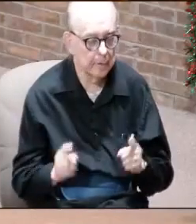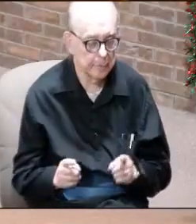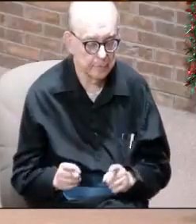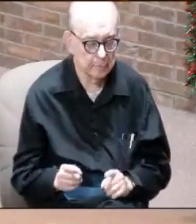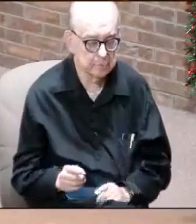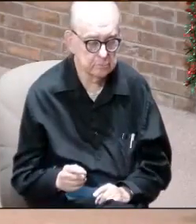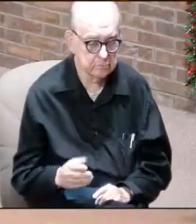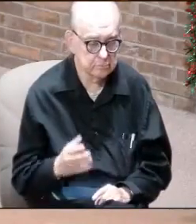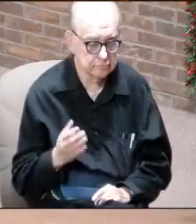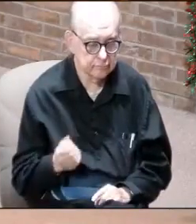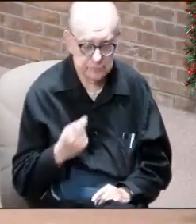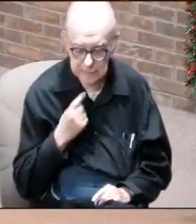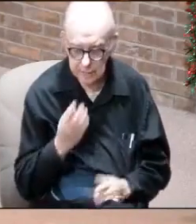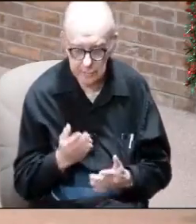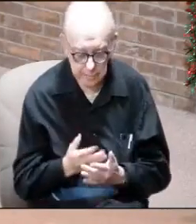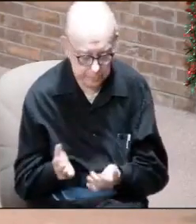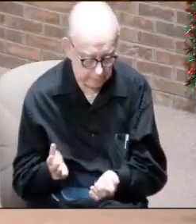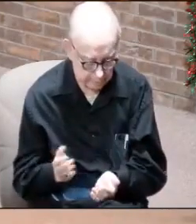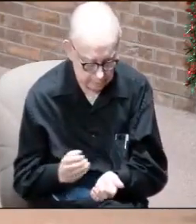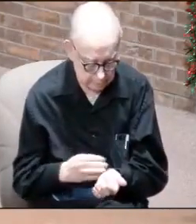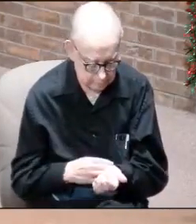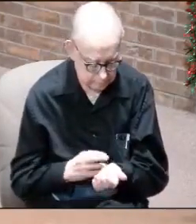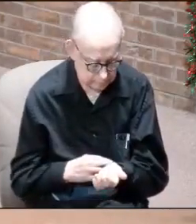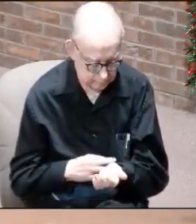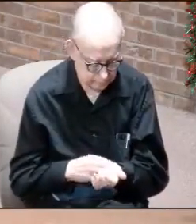Because let me say this thing to you.